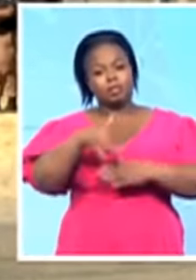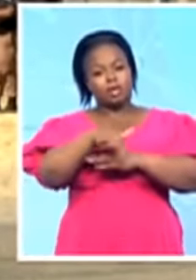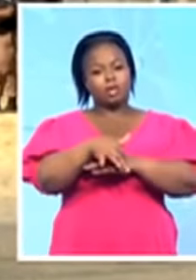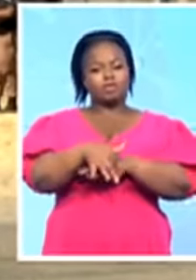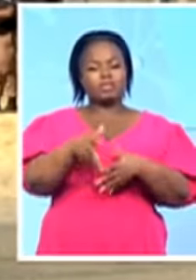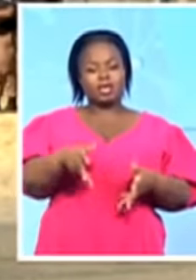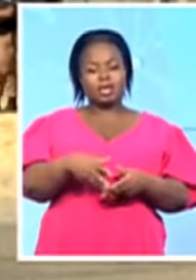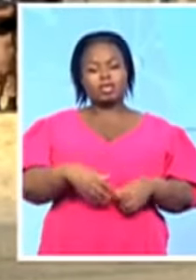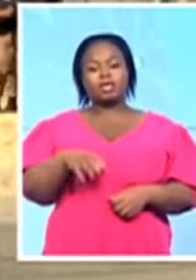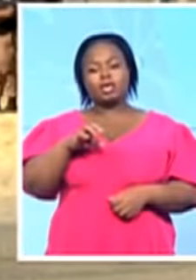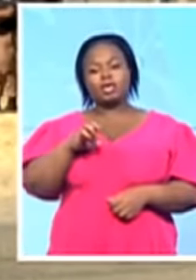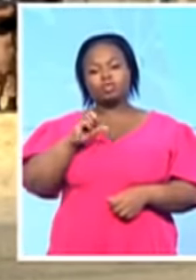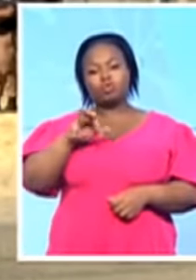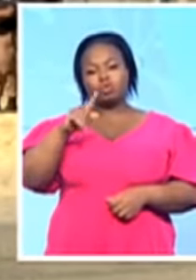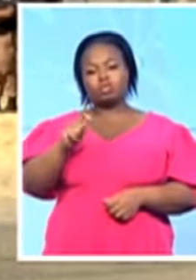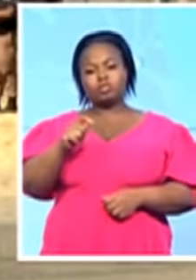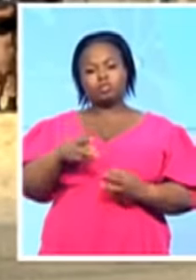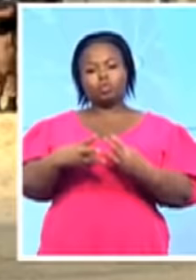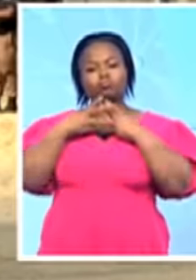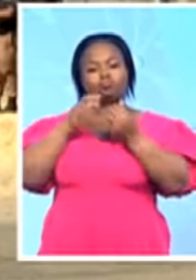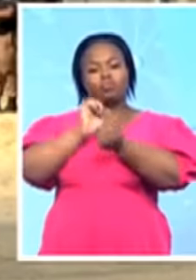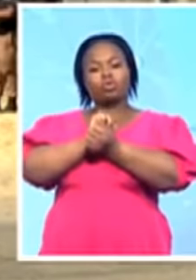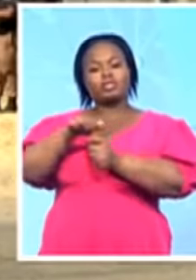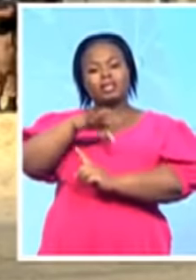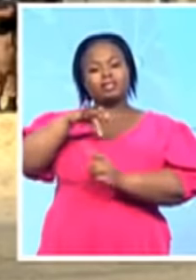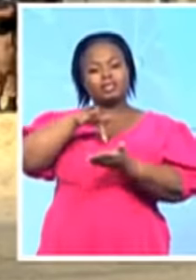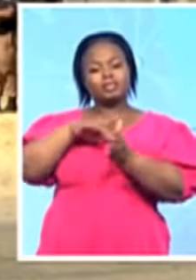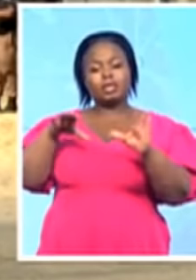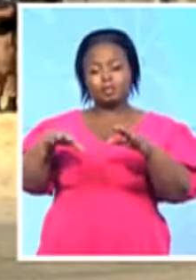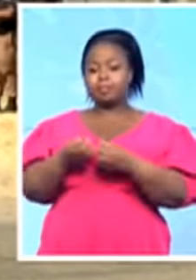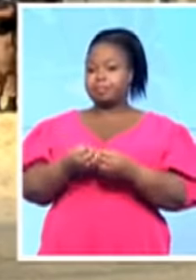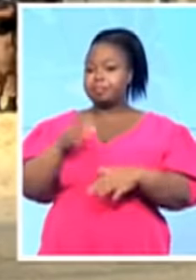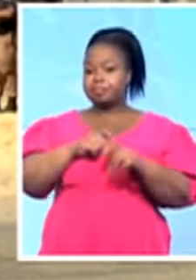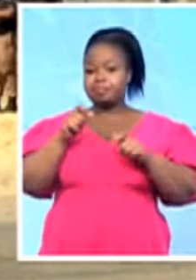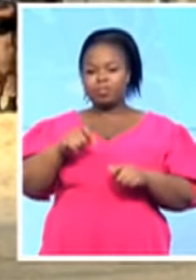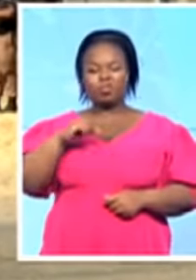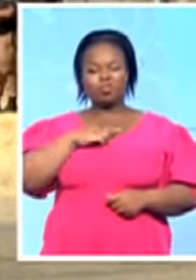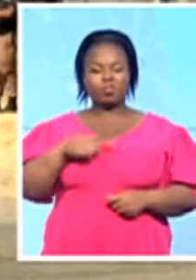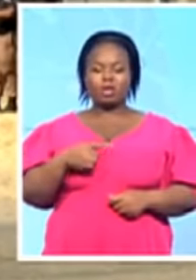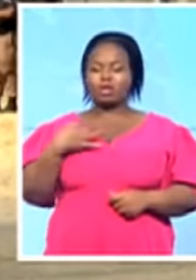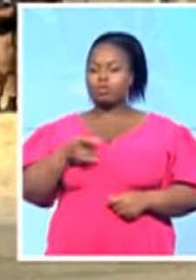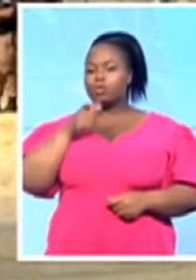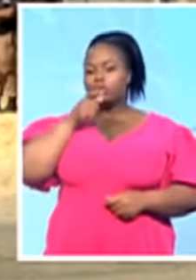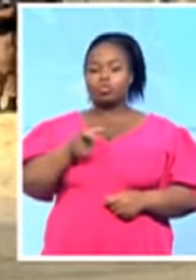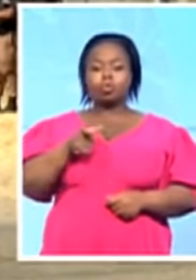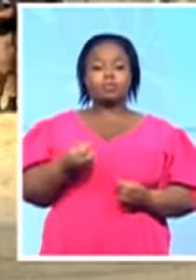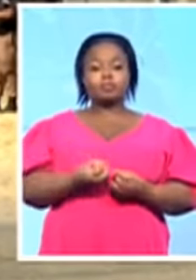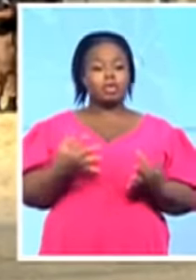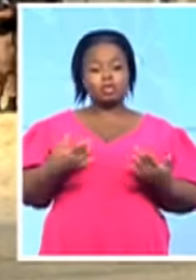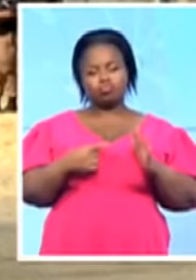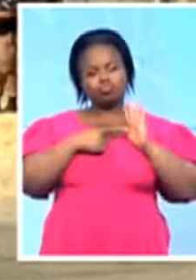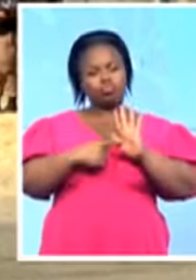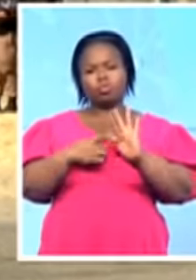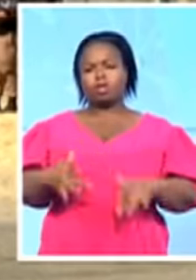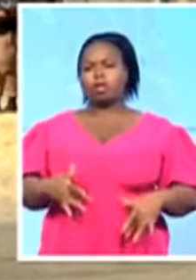facility just to give an update. A lot of people, really, as we've been giving our viewers rolling coverage of the situation here in KwaZulu